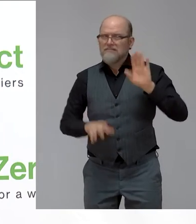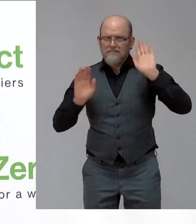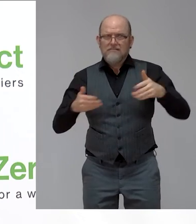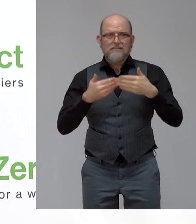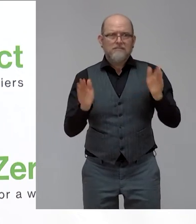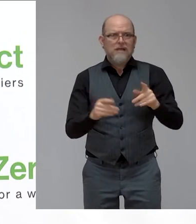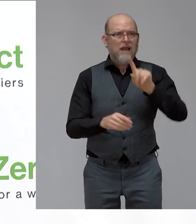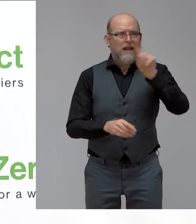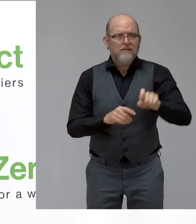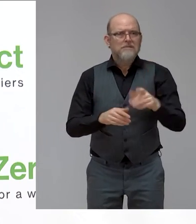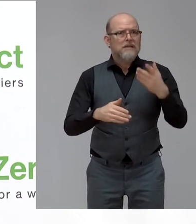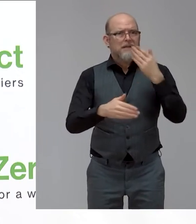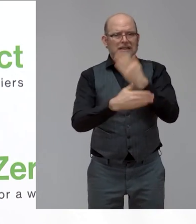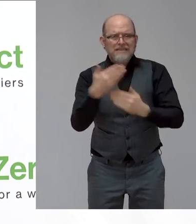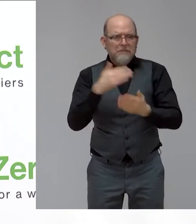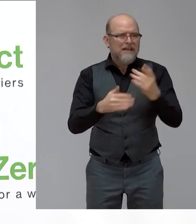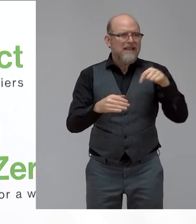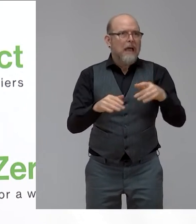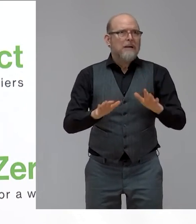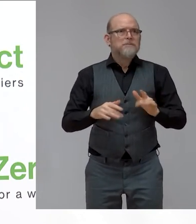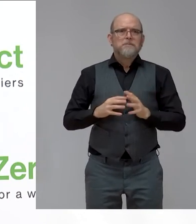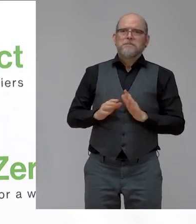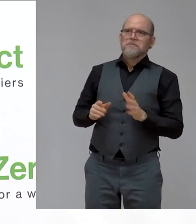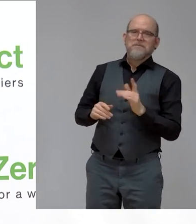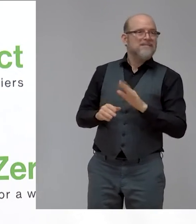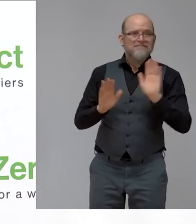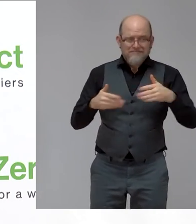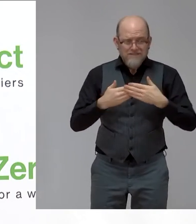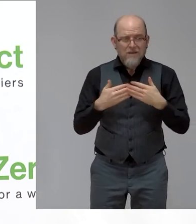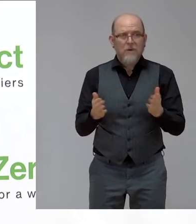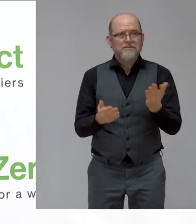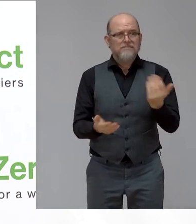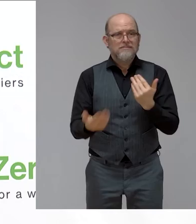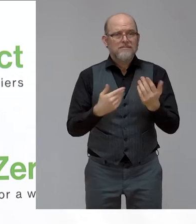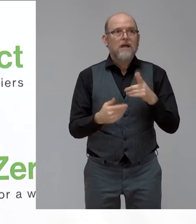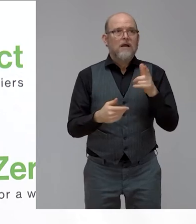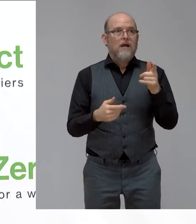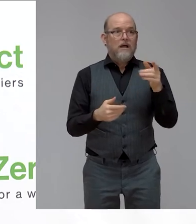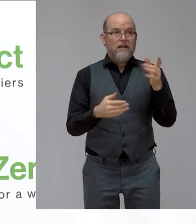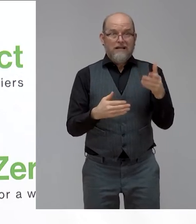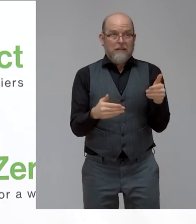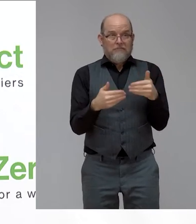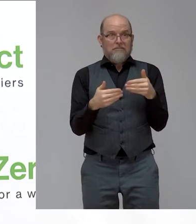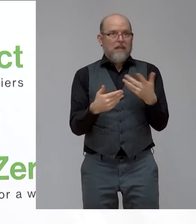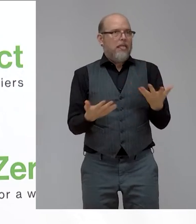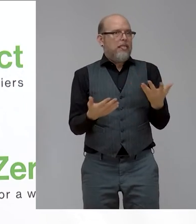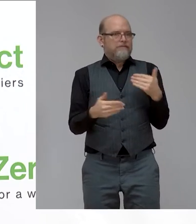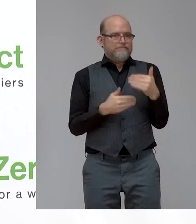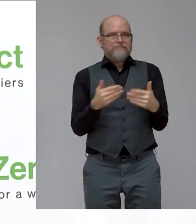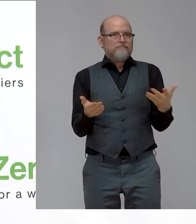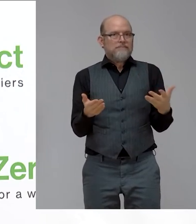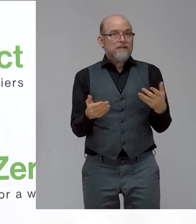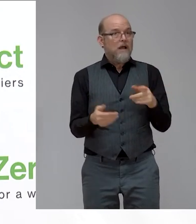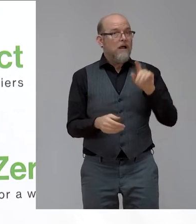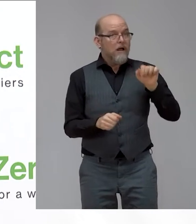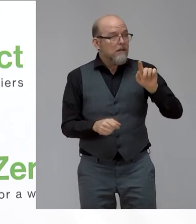don't really know how to manage or how to handle and then perhaps this blocks you from acting. By asking the question, asking how can you support,